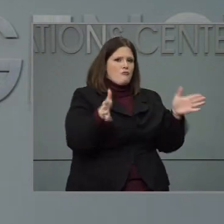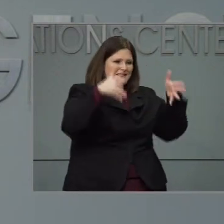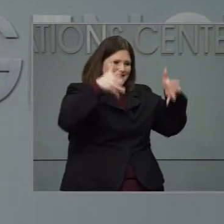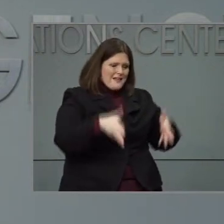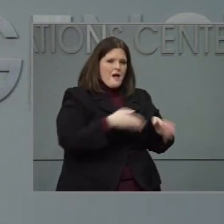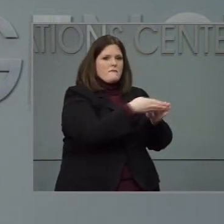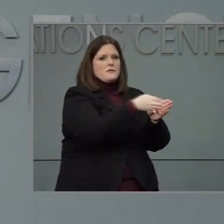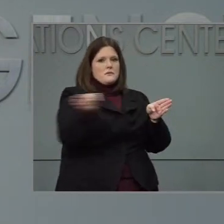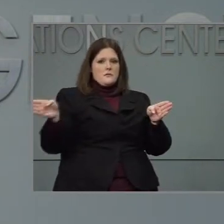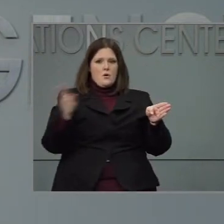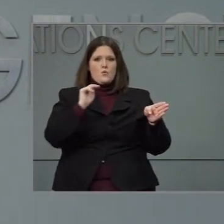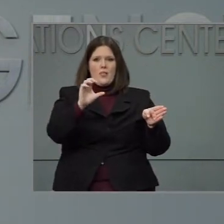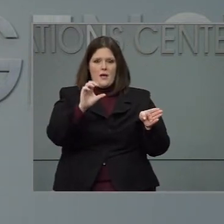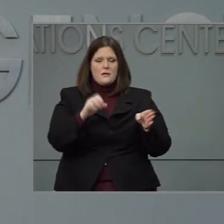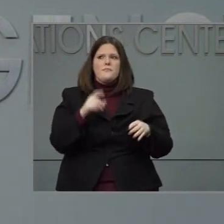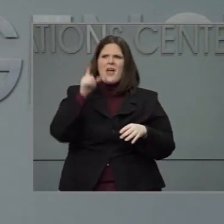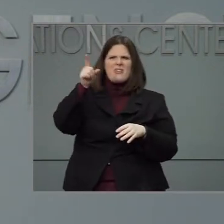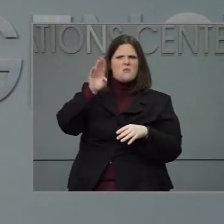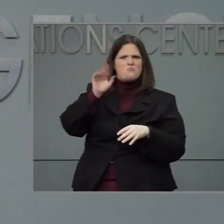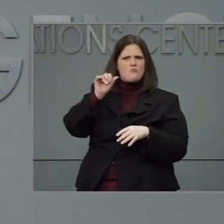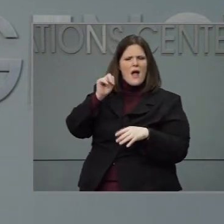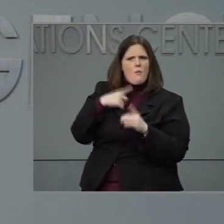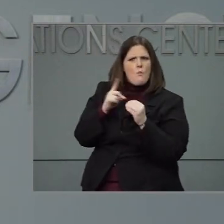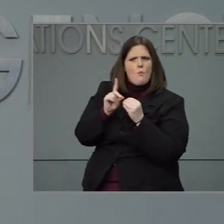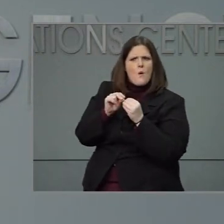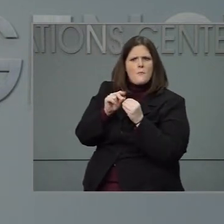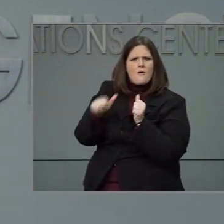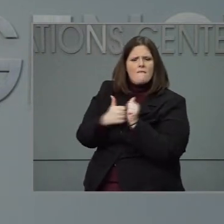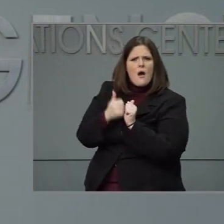Thanks, Brian. Oh, Brian, you had a follow up.